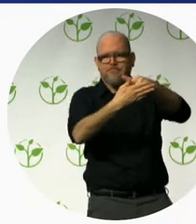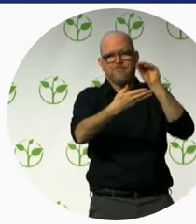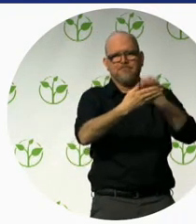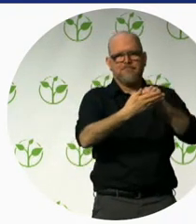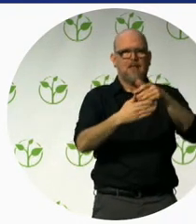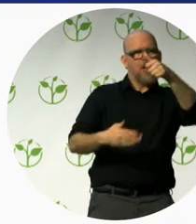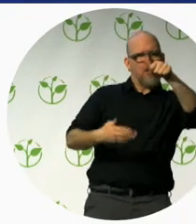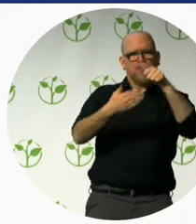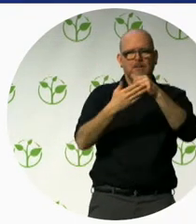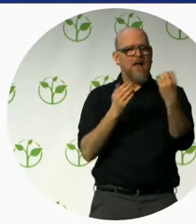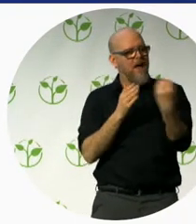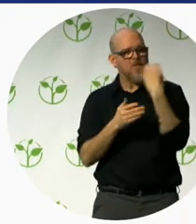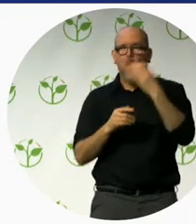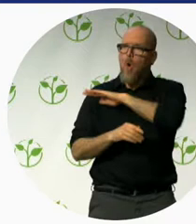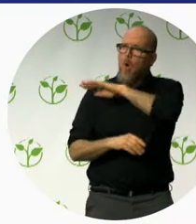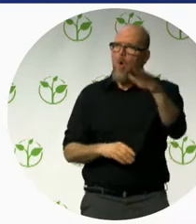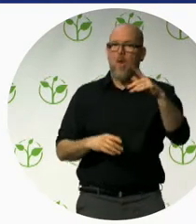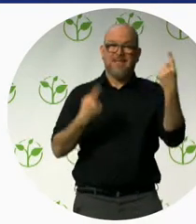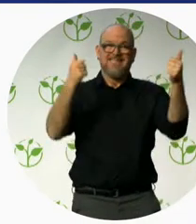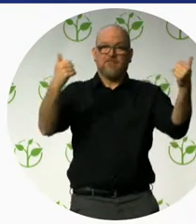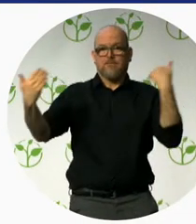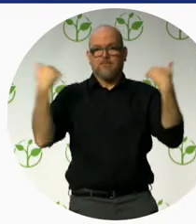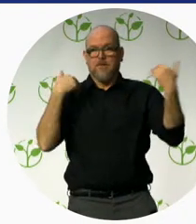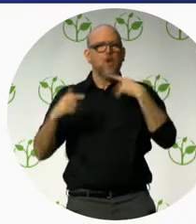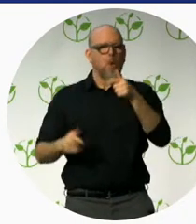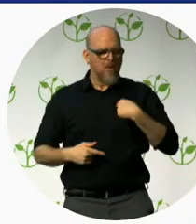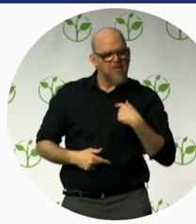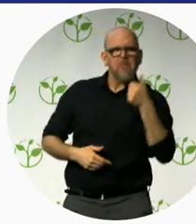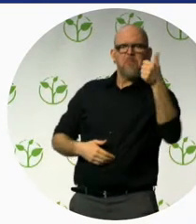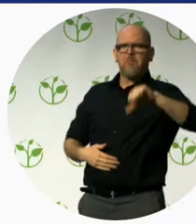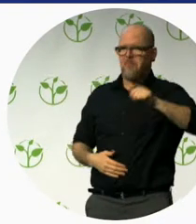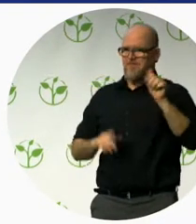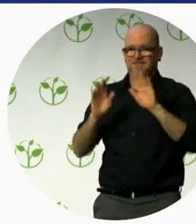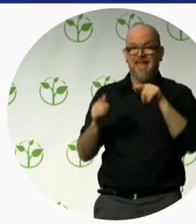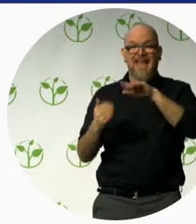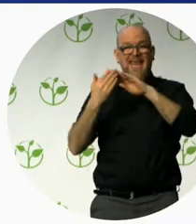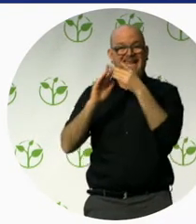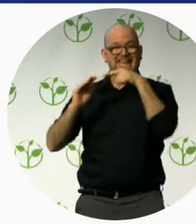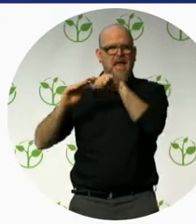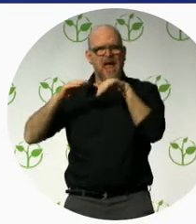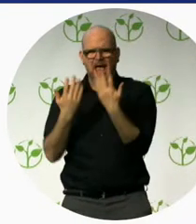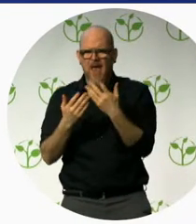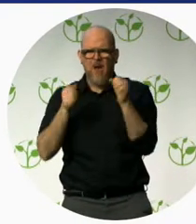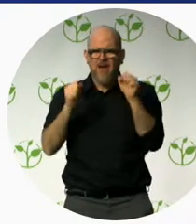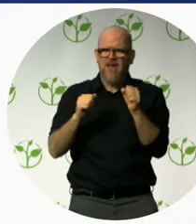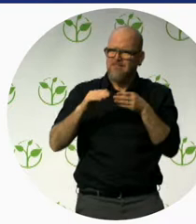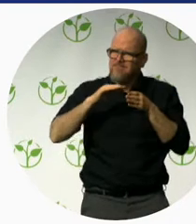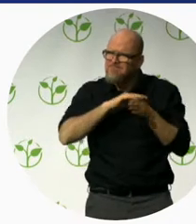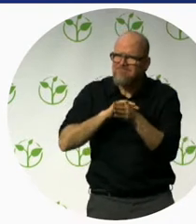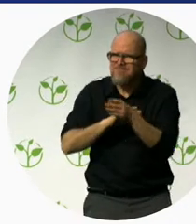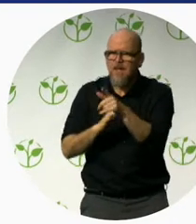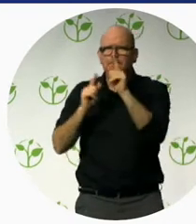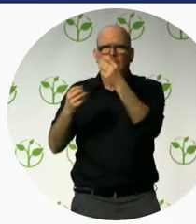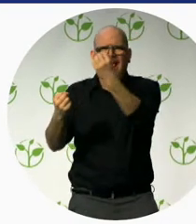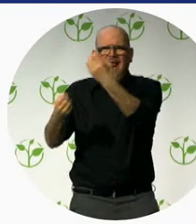to make a whole medieval city accessible. So focus on a well-defined area. Or on one strong or a couple of strong routes. And